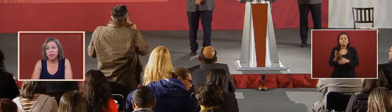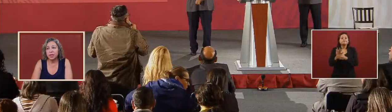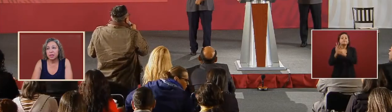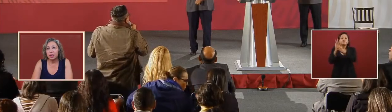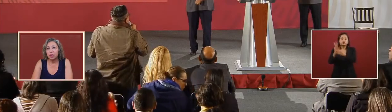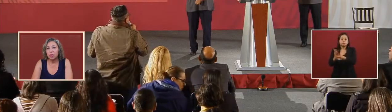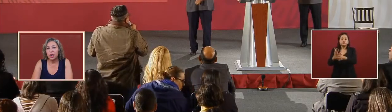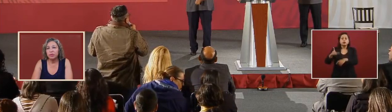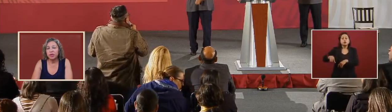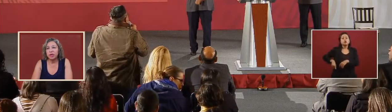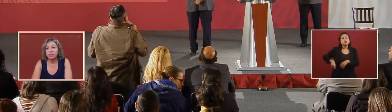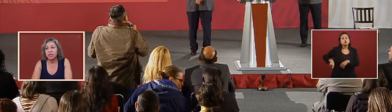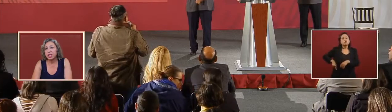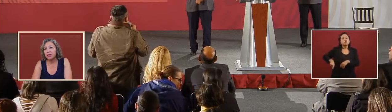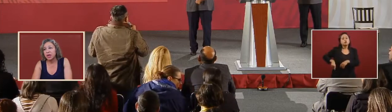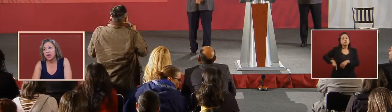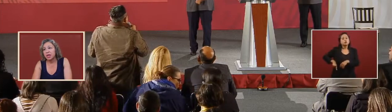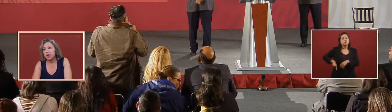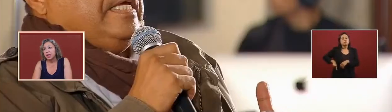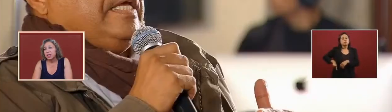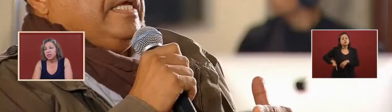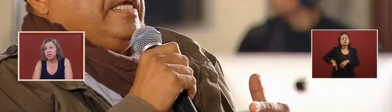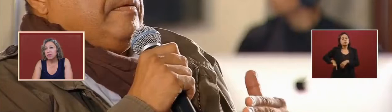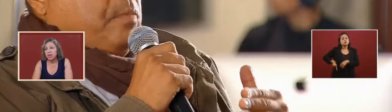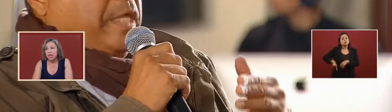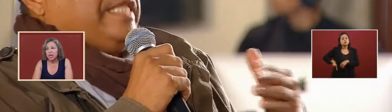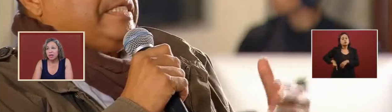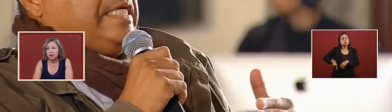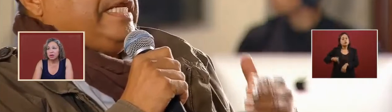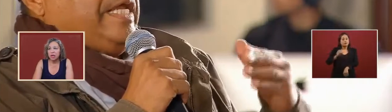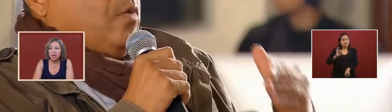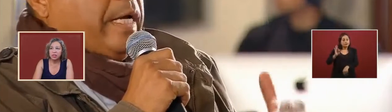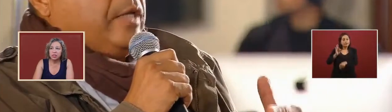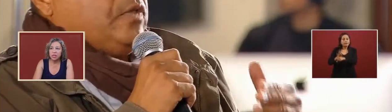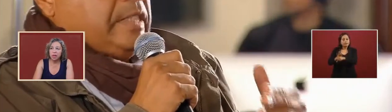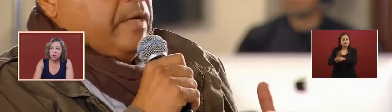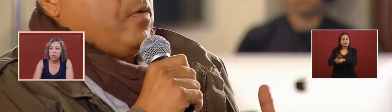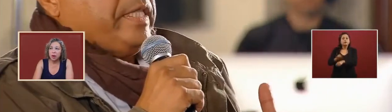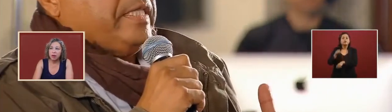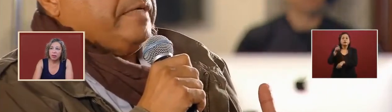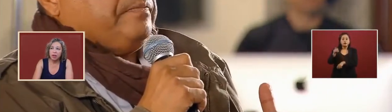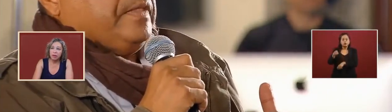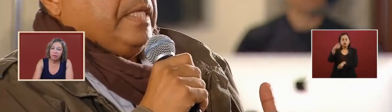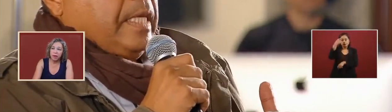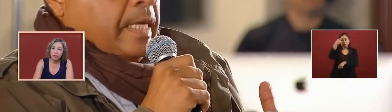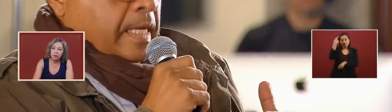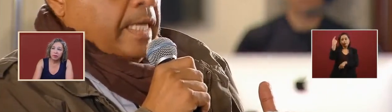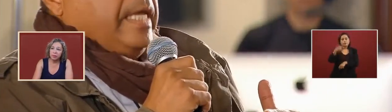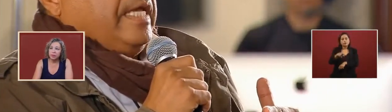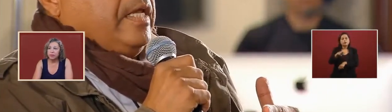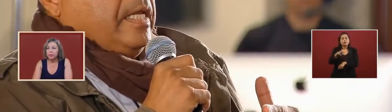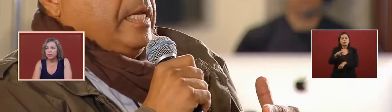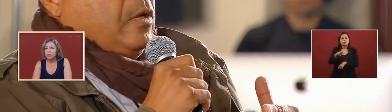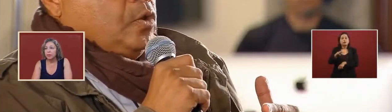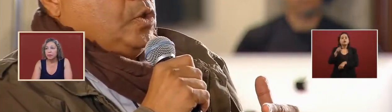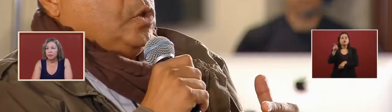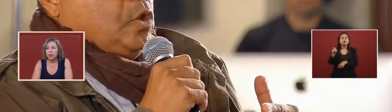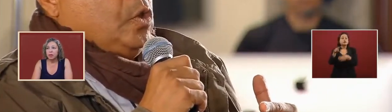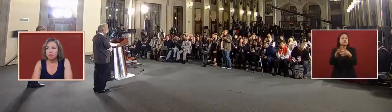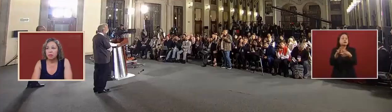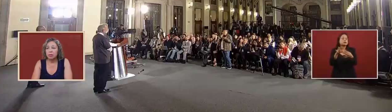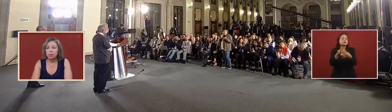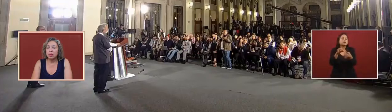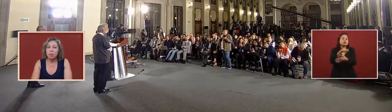government would have to give security so that he could he could say where they are found the